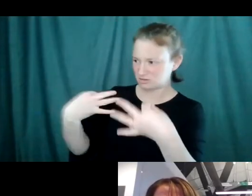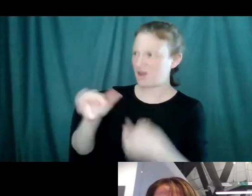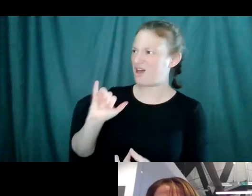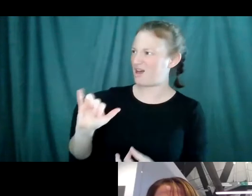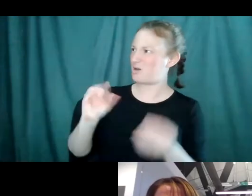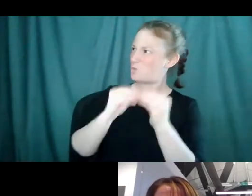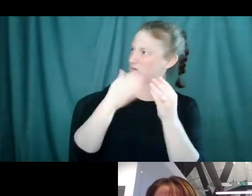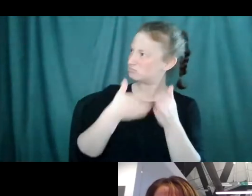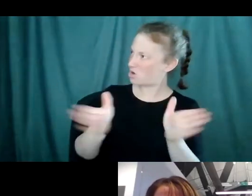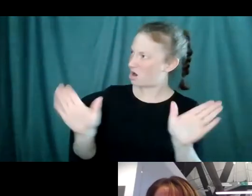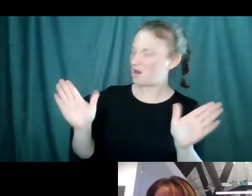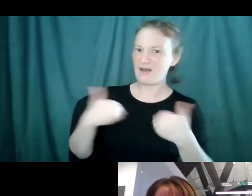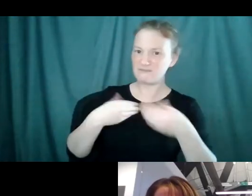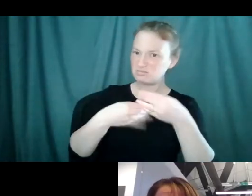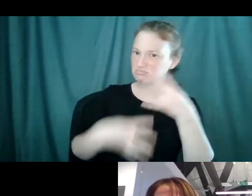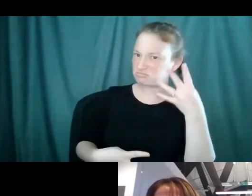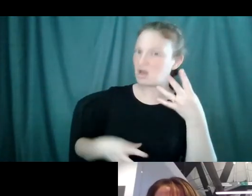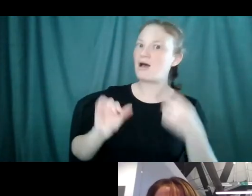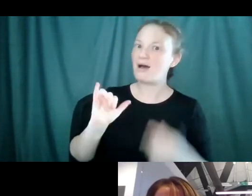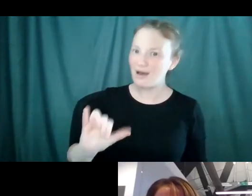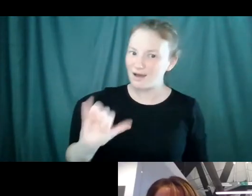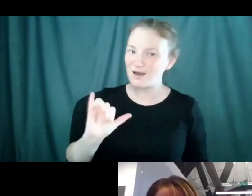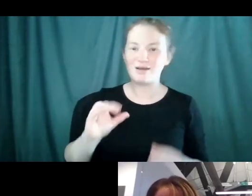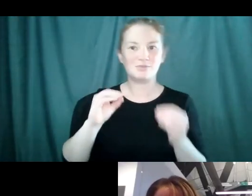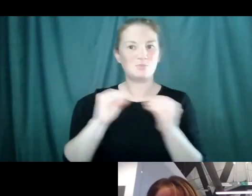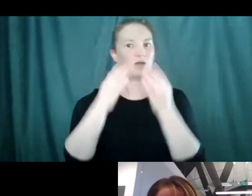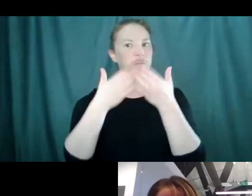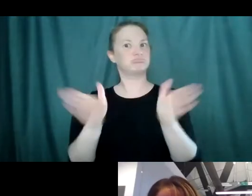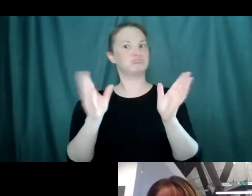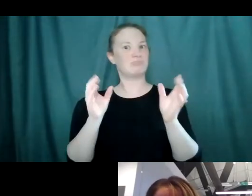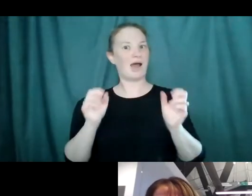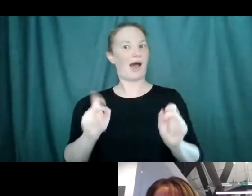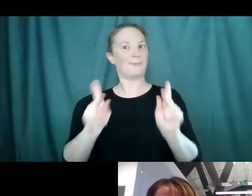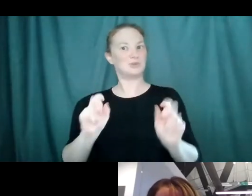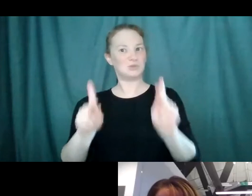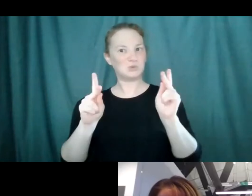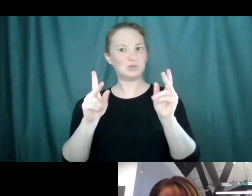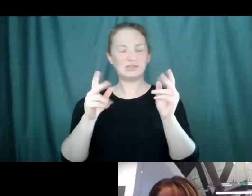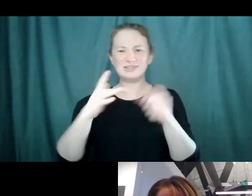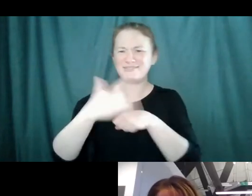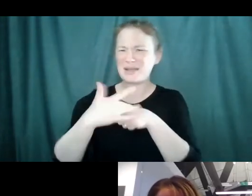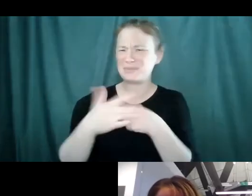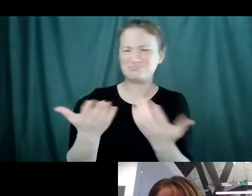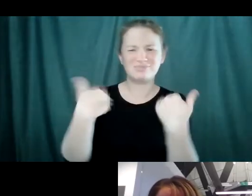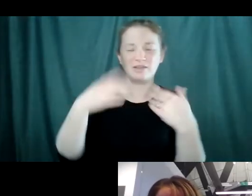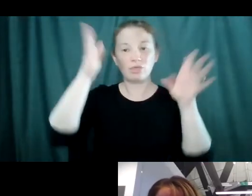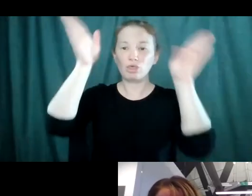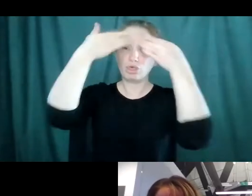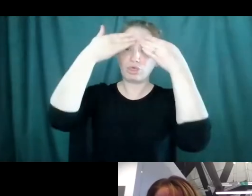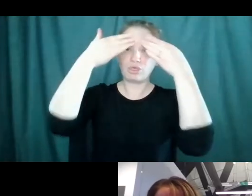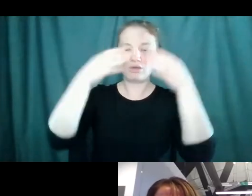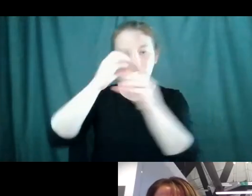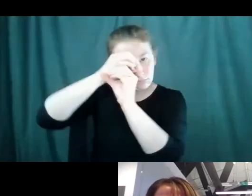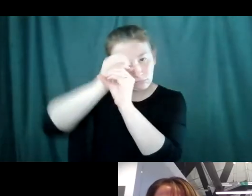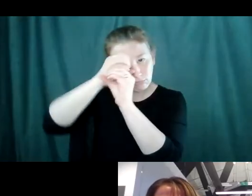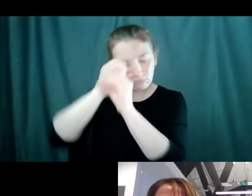that. And it will give you a whole lot of opportunity that is not available. If you just close your mind off to having that one